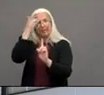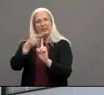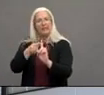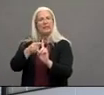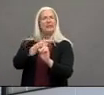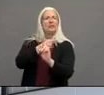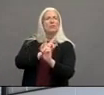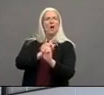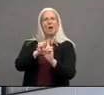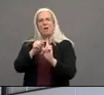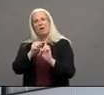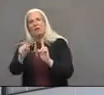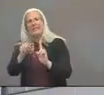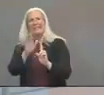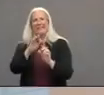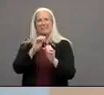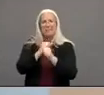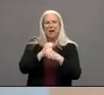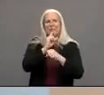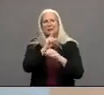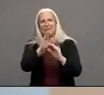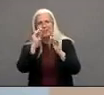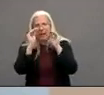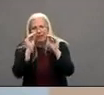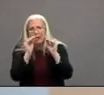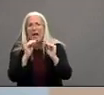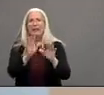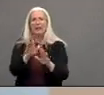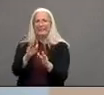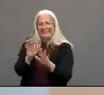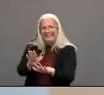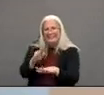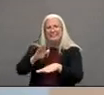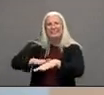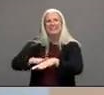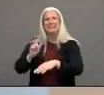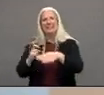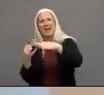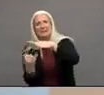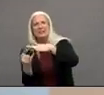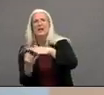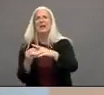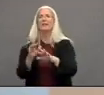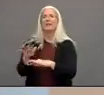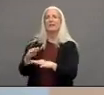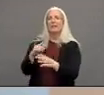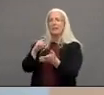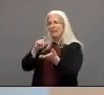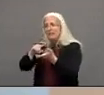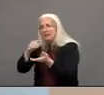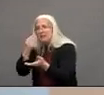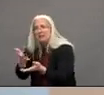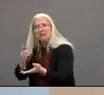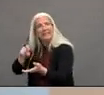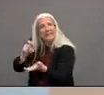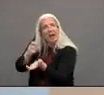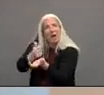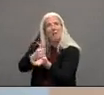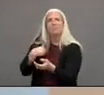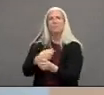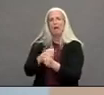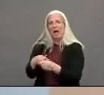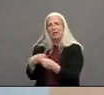isolation with them and identify if they have any reason if they need any resources so that they can be they can stay isolated